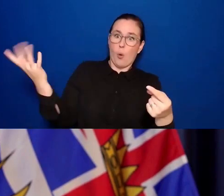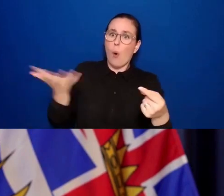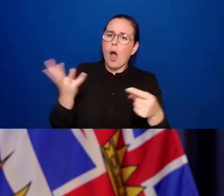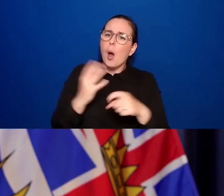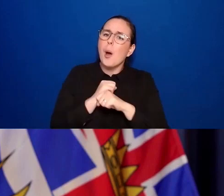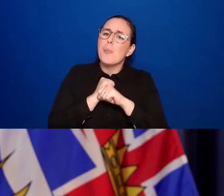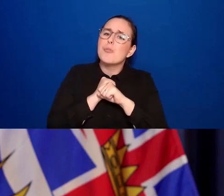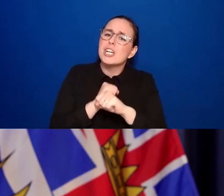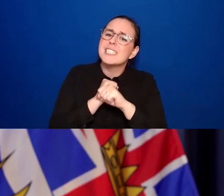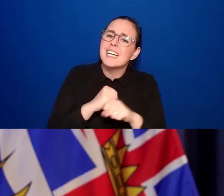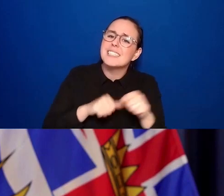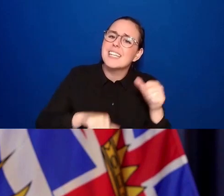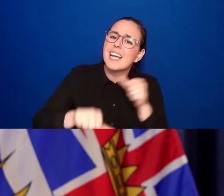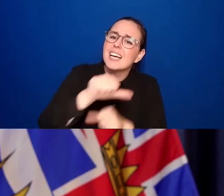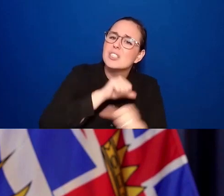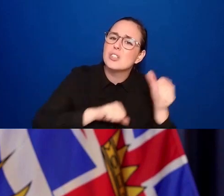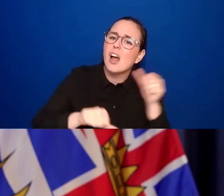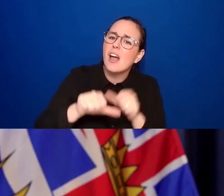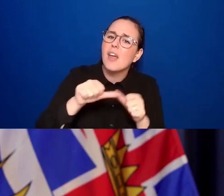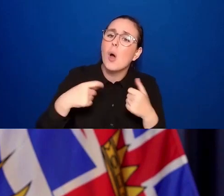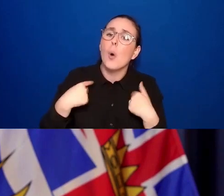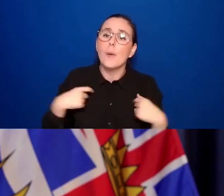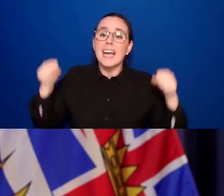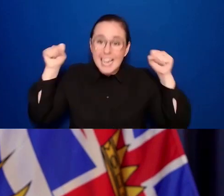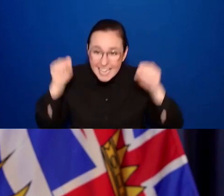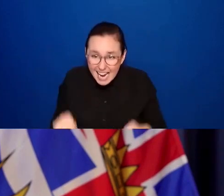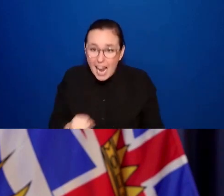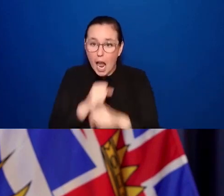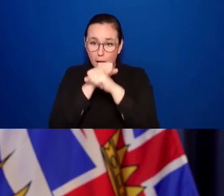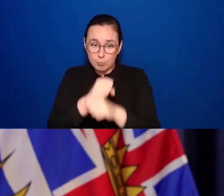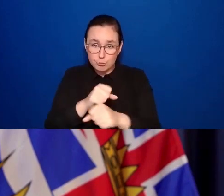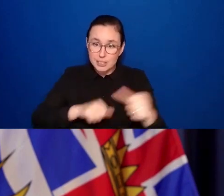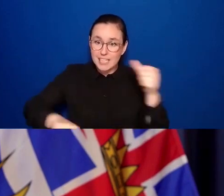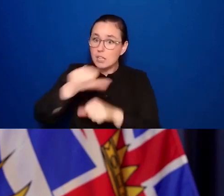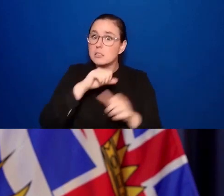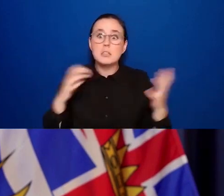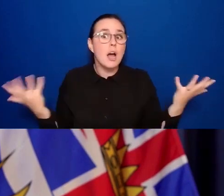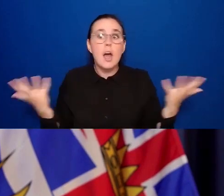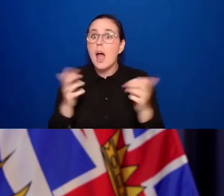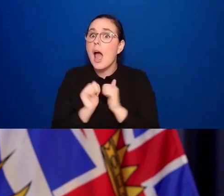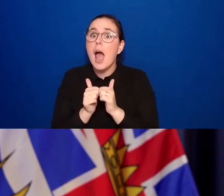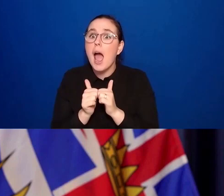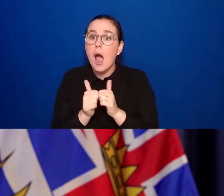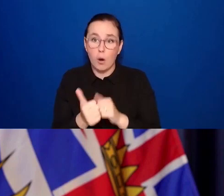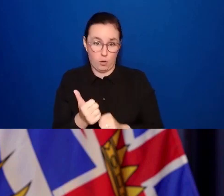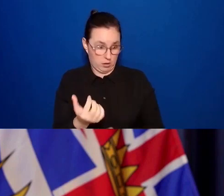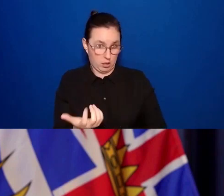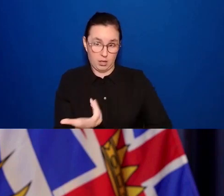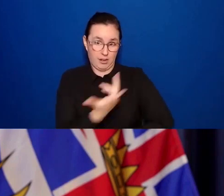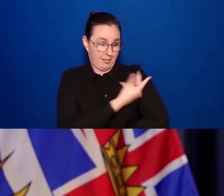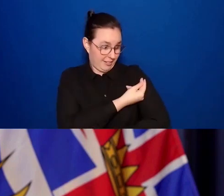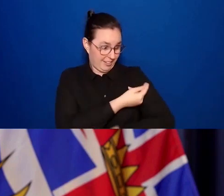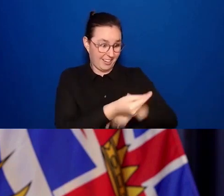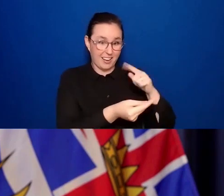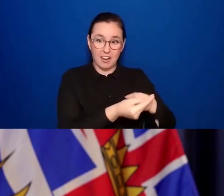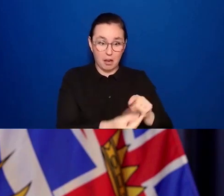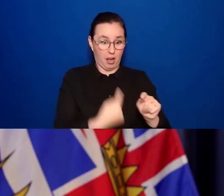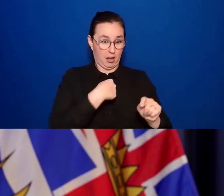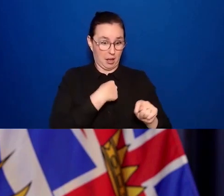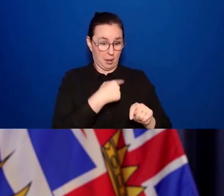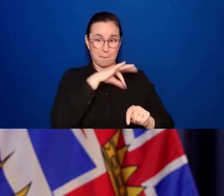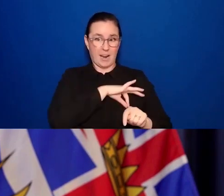to do that by taking an individual action for a collective benefit. And I hope that all British Columbians will hear that message.